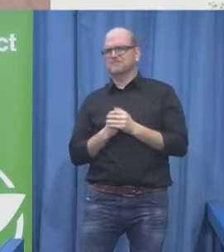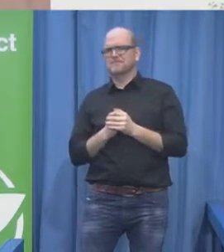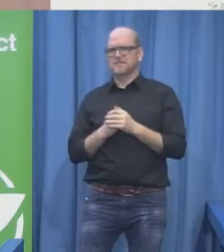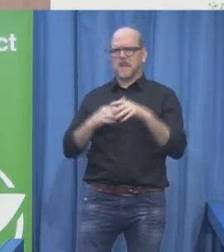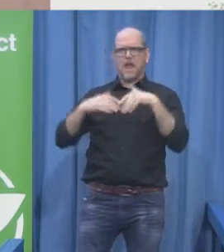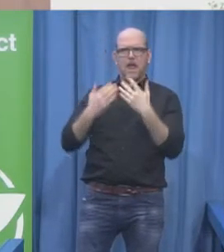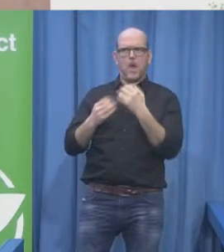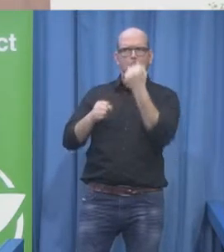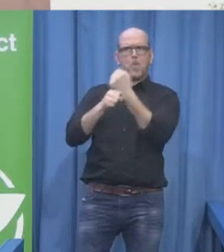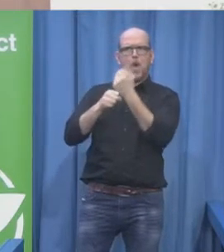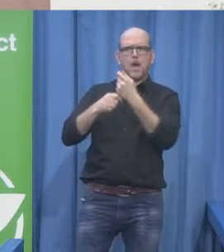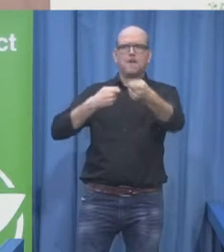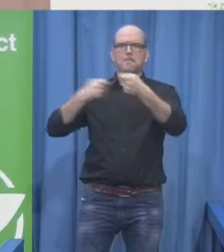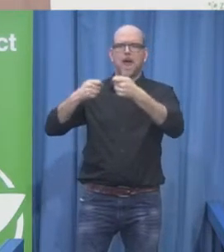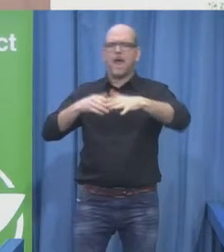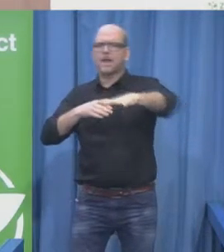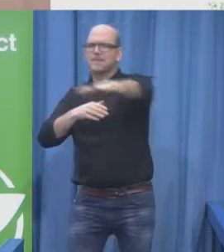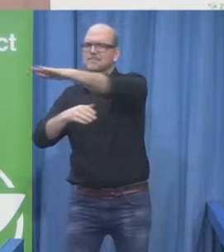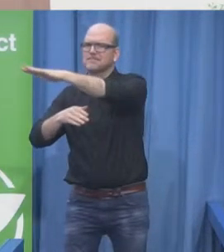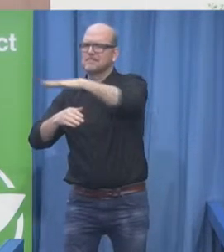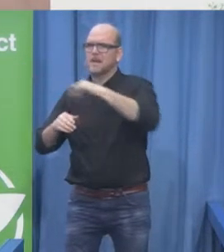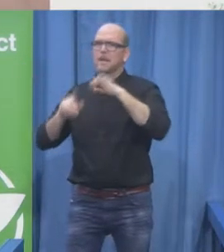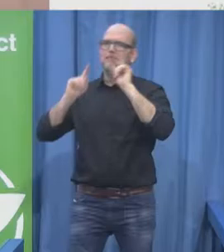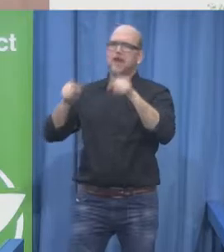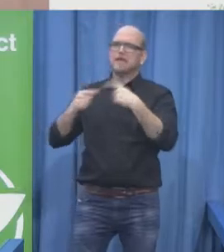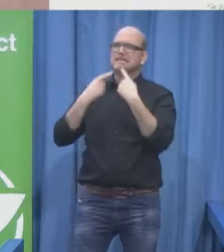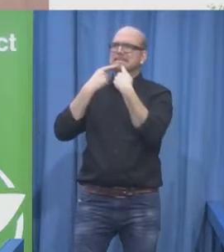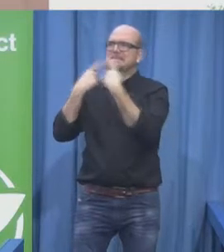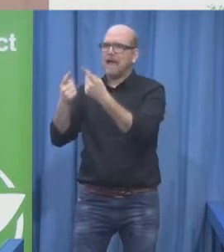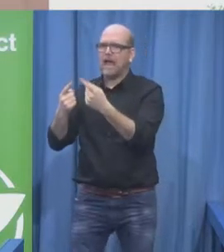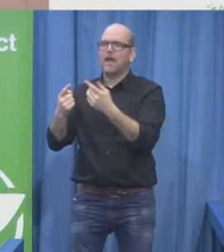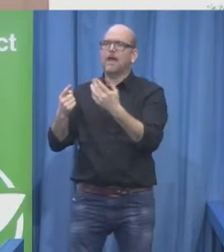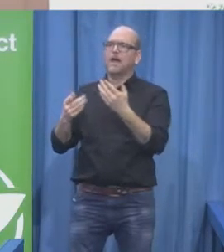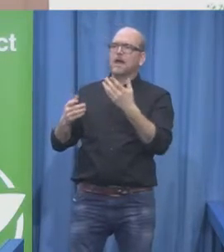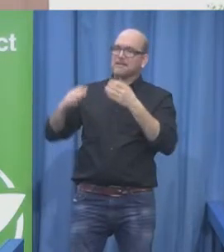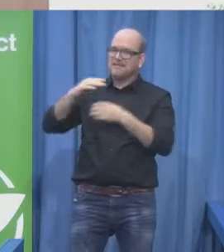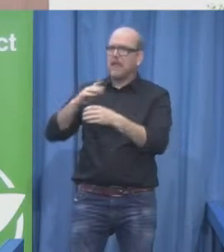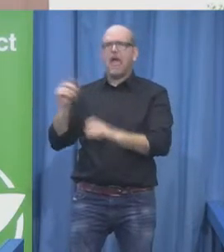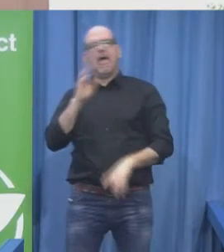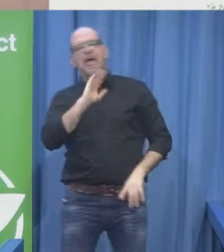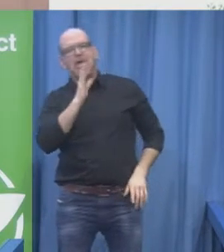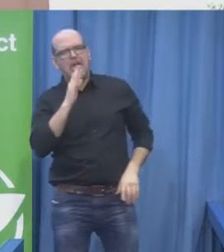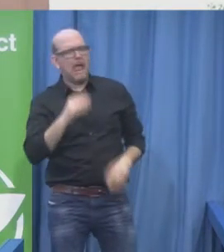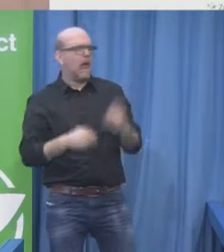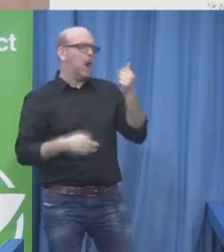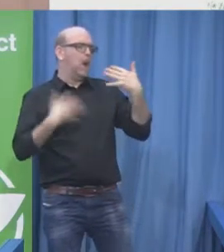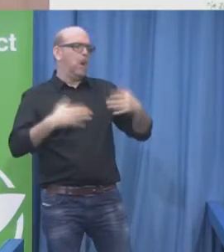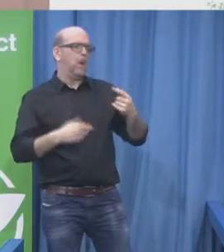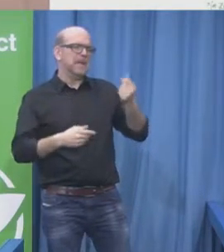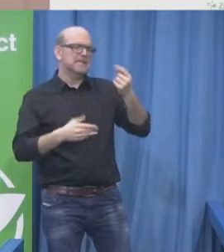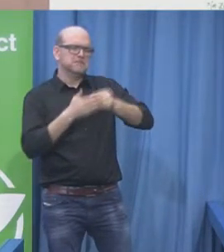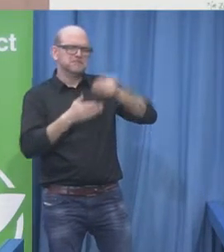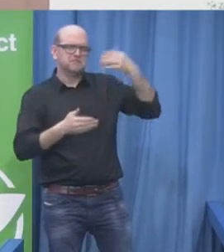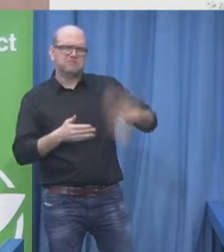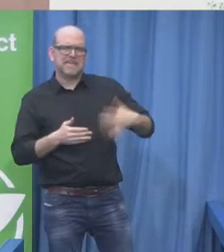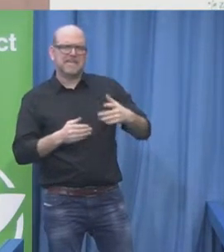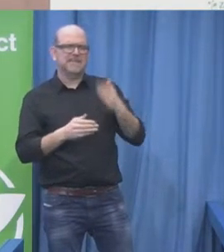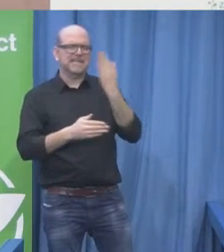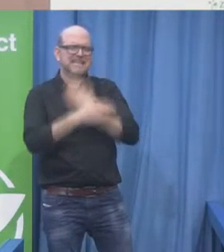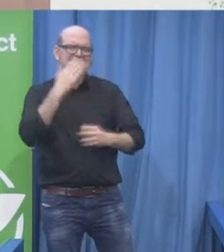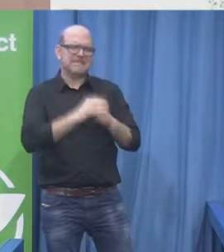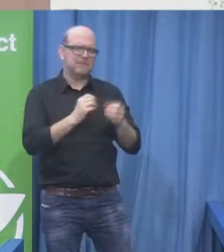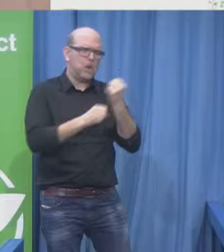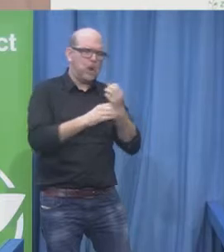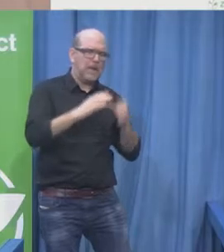and the costs when this does not happen to the community and to governments. And the third